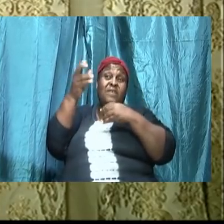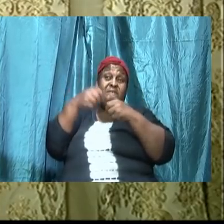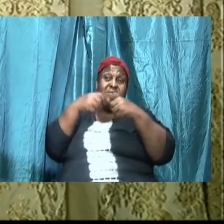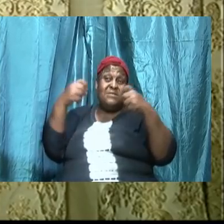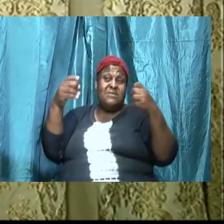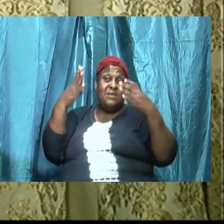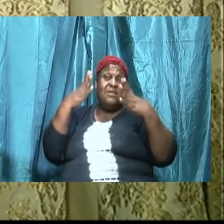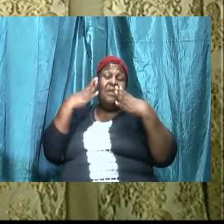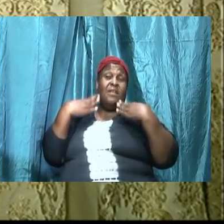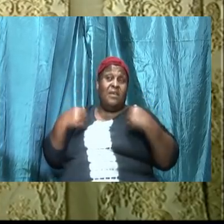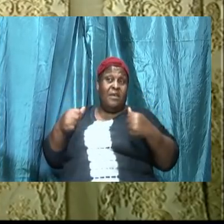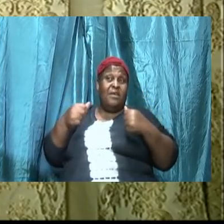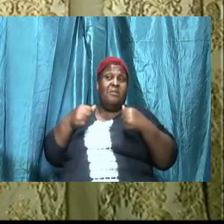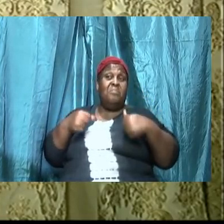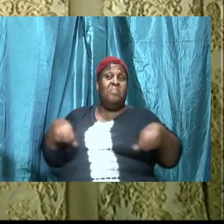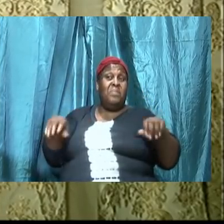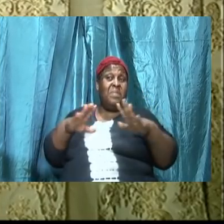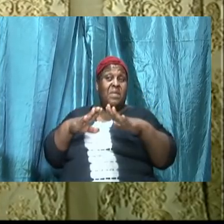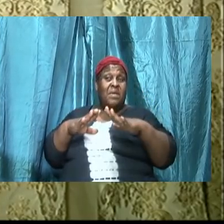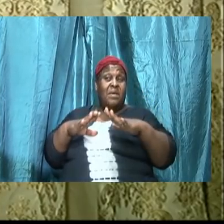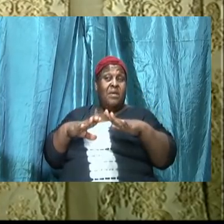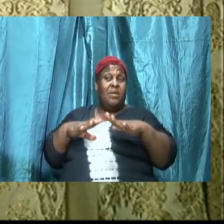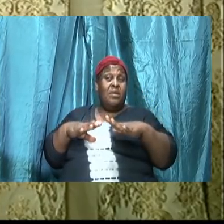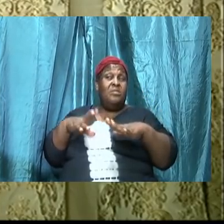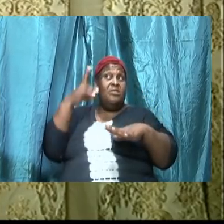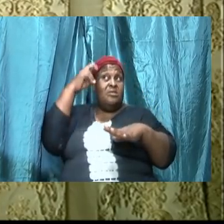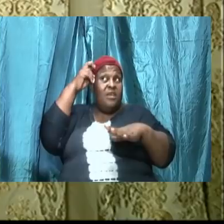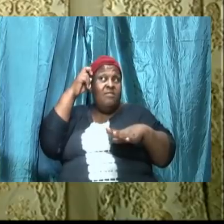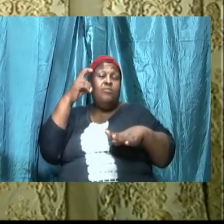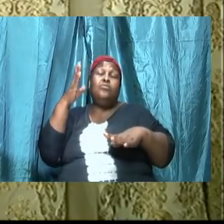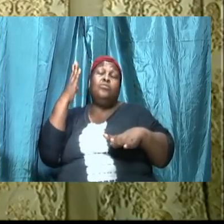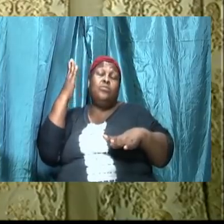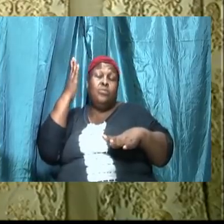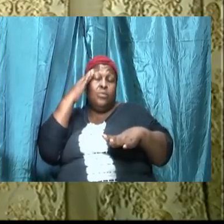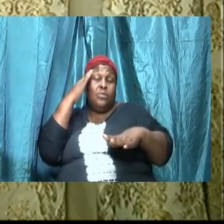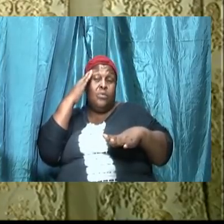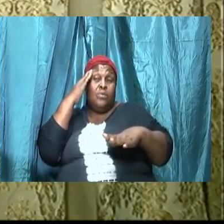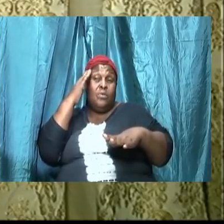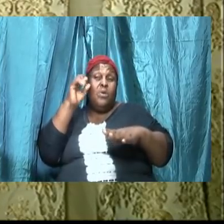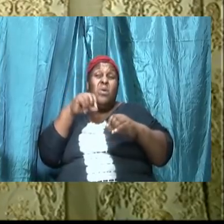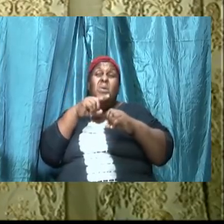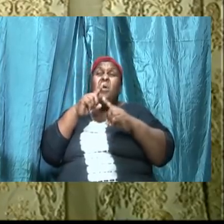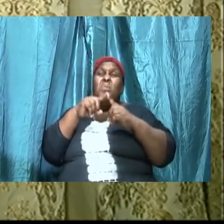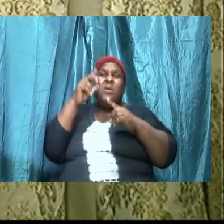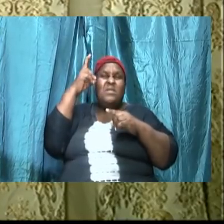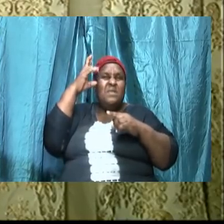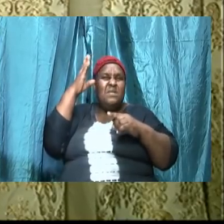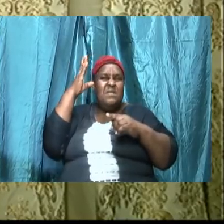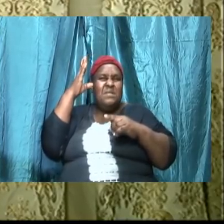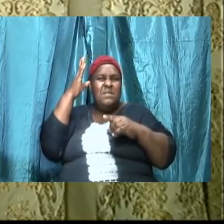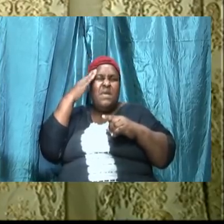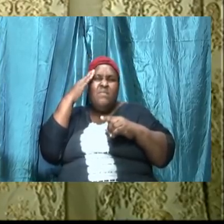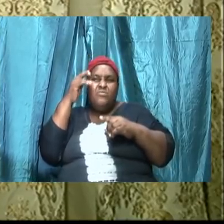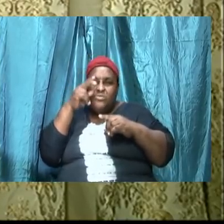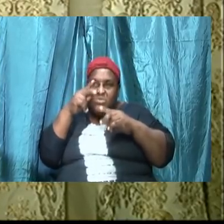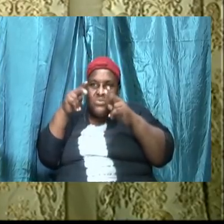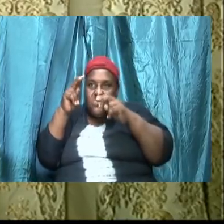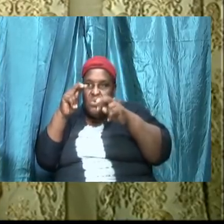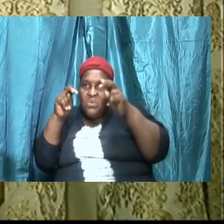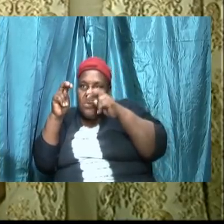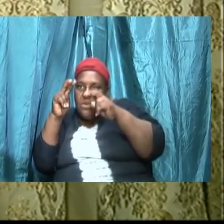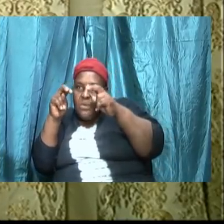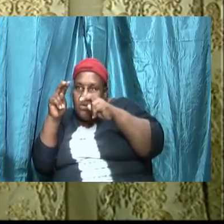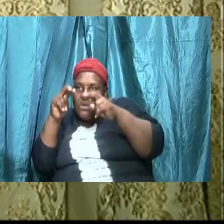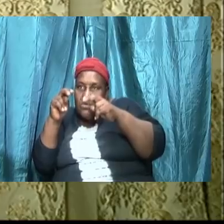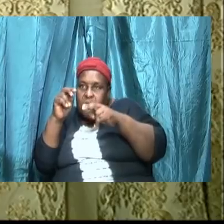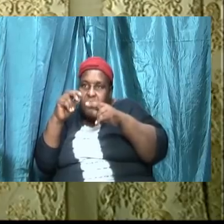knows and when he starts to sense that things are coming because he